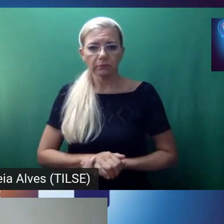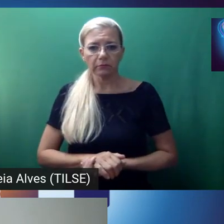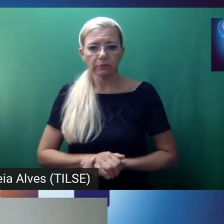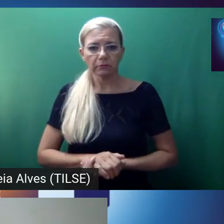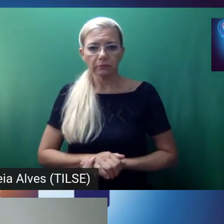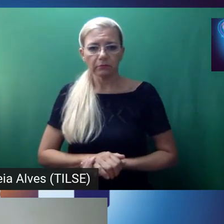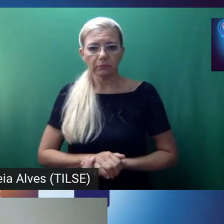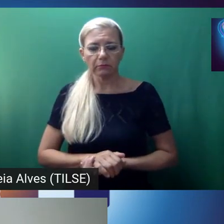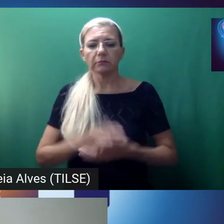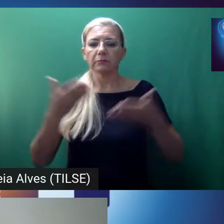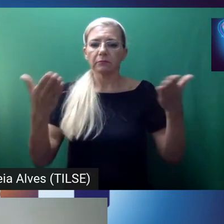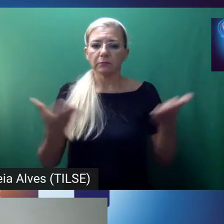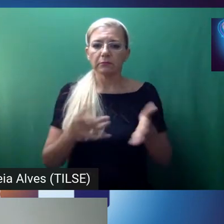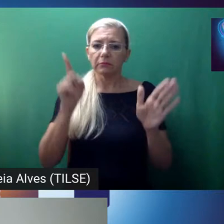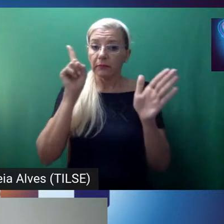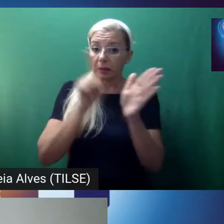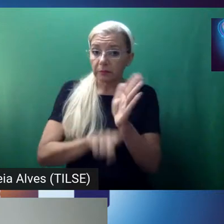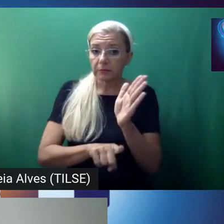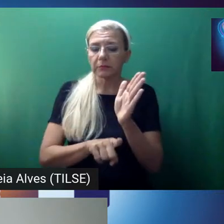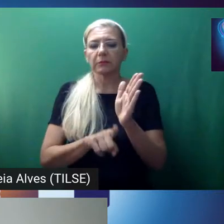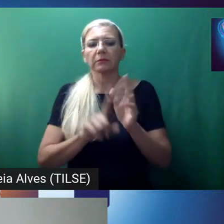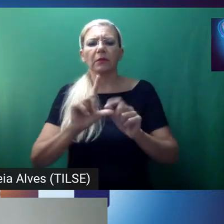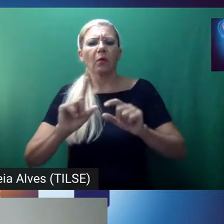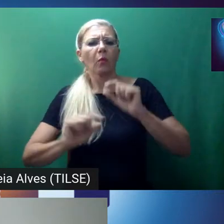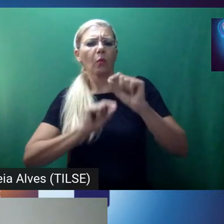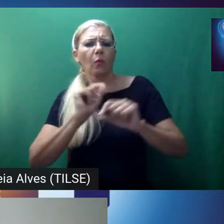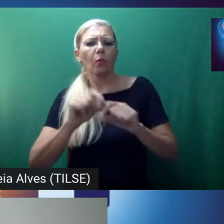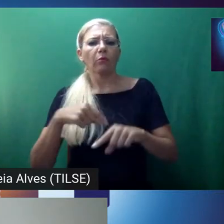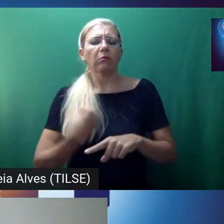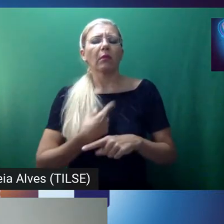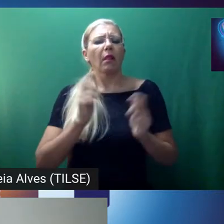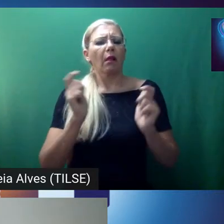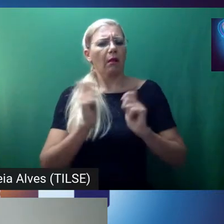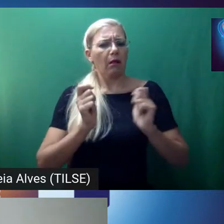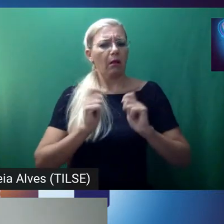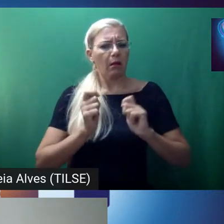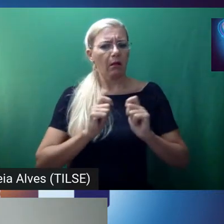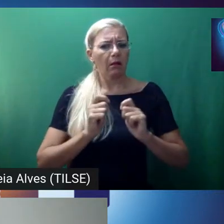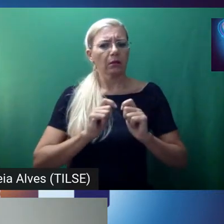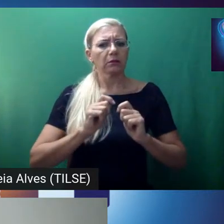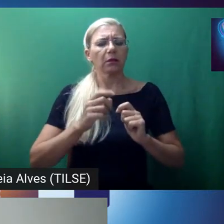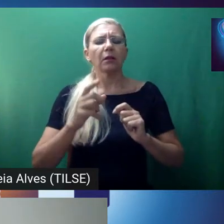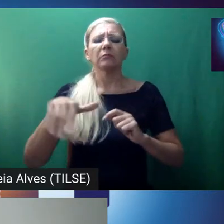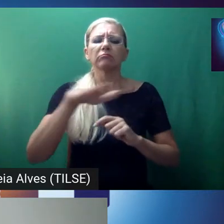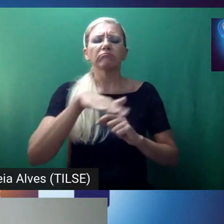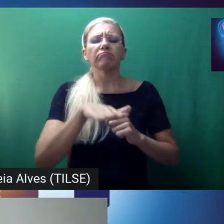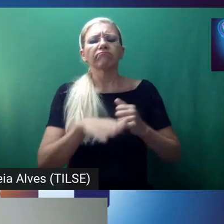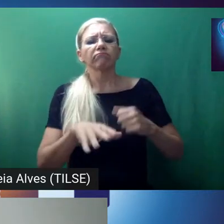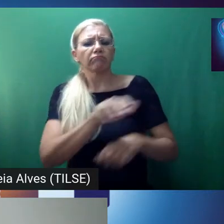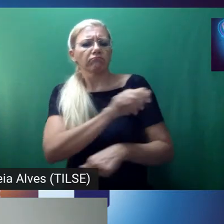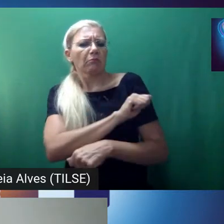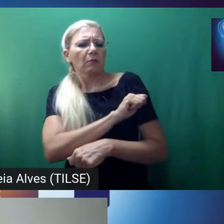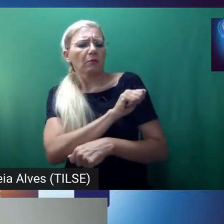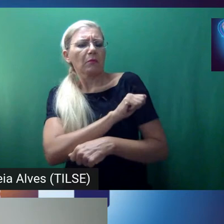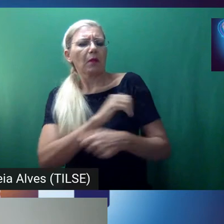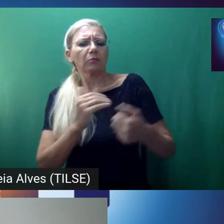it's a question. What can be done when students do not have the required level of English to follow the classes?